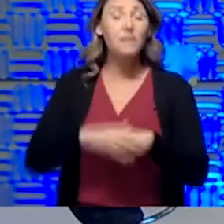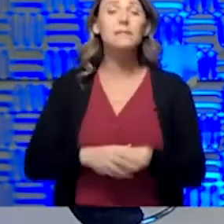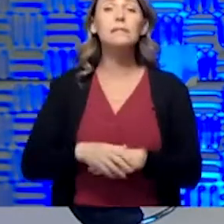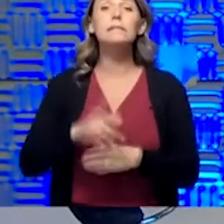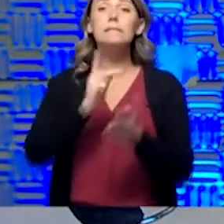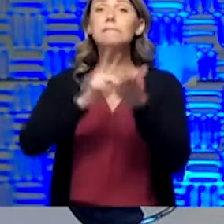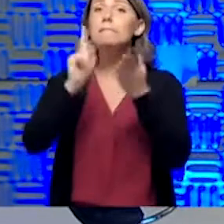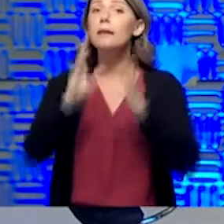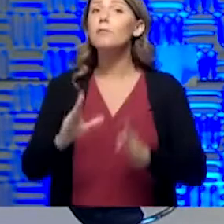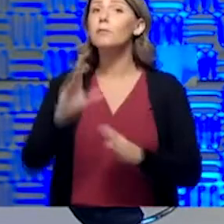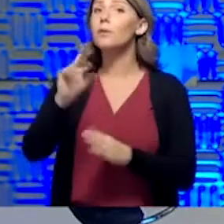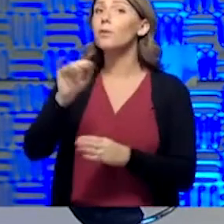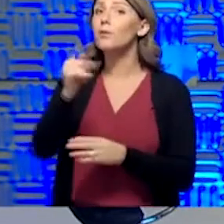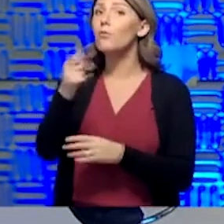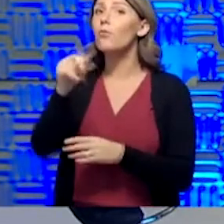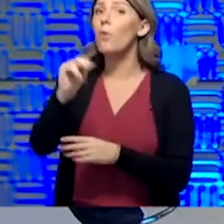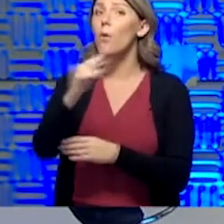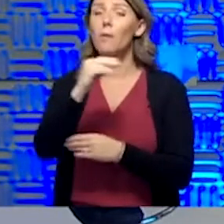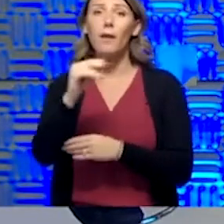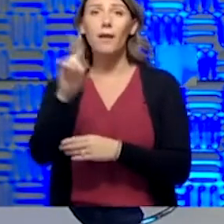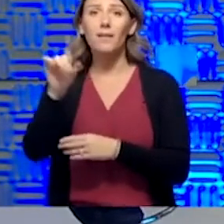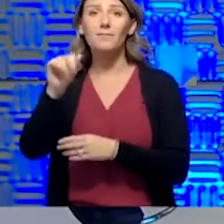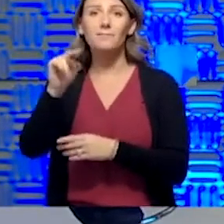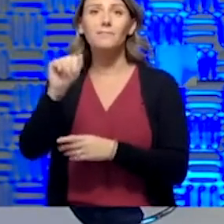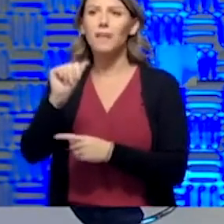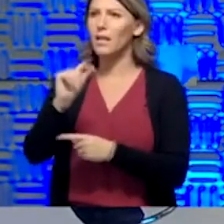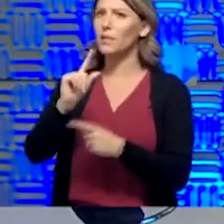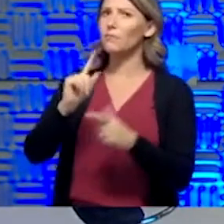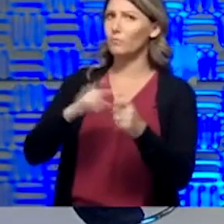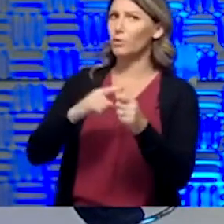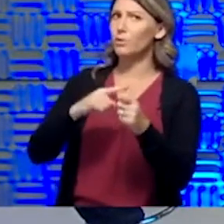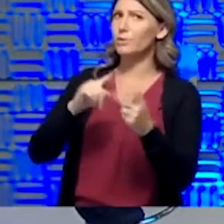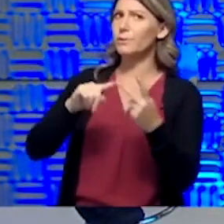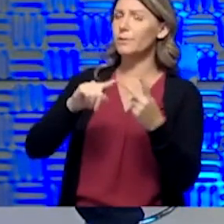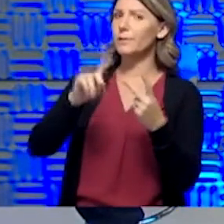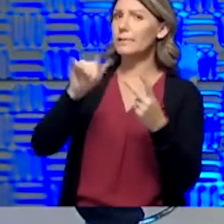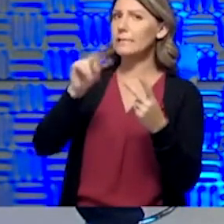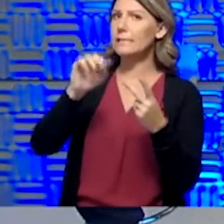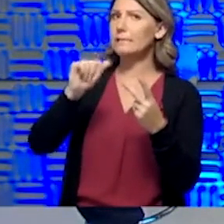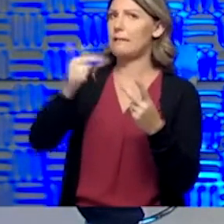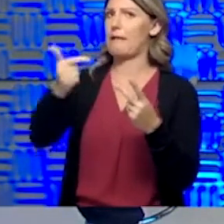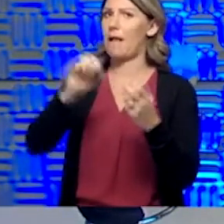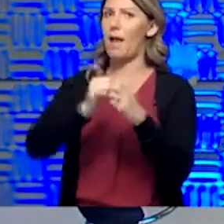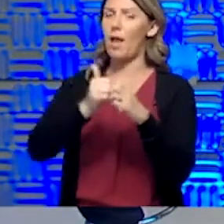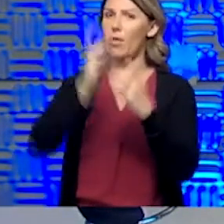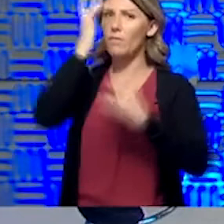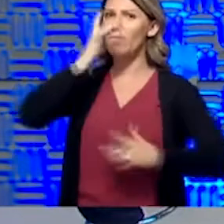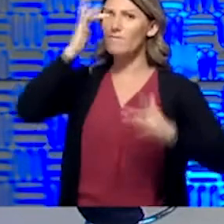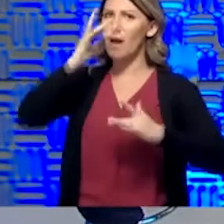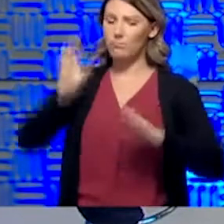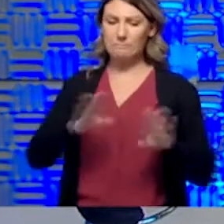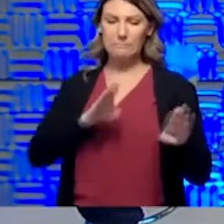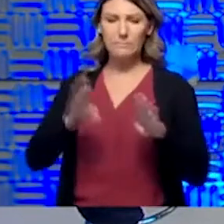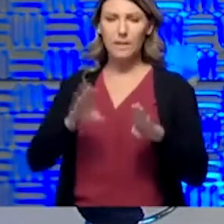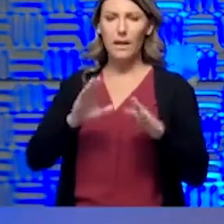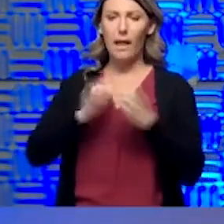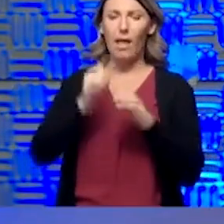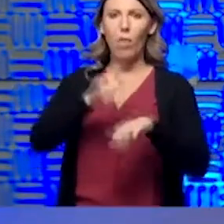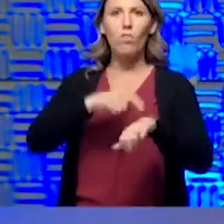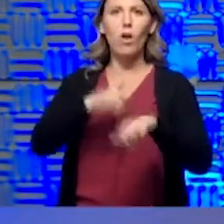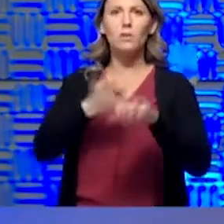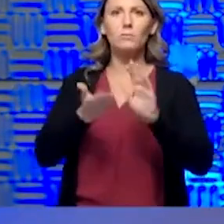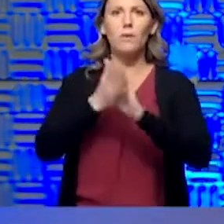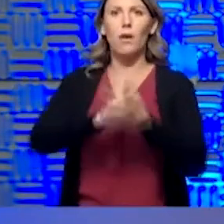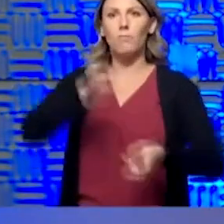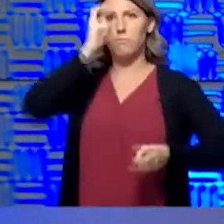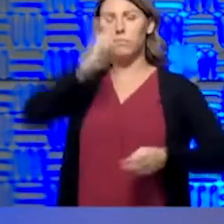probably answer a little bit of that. Let's start with Dana about how the virus acts and its communicability, and how long does it take folks to get sick? Yeah,